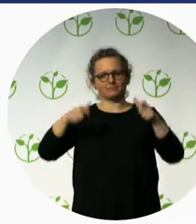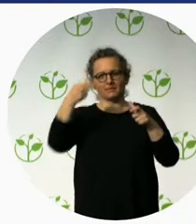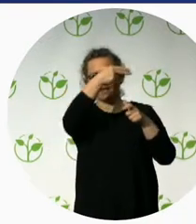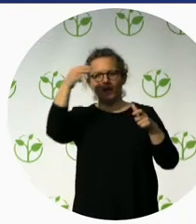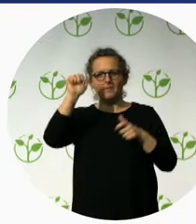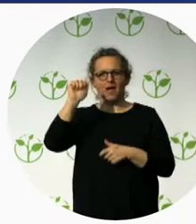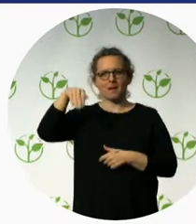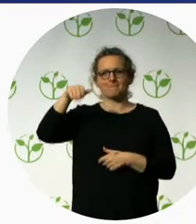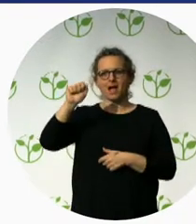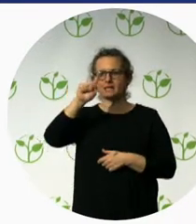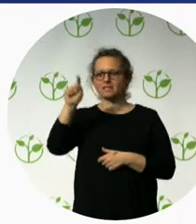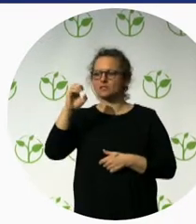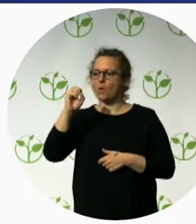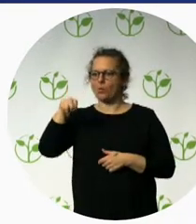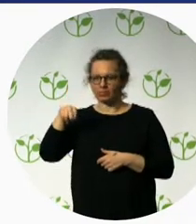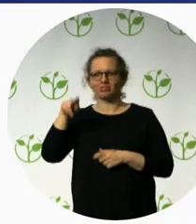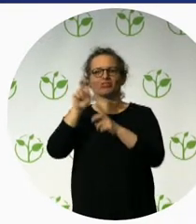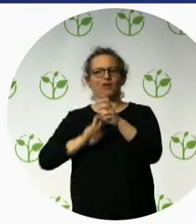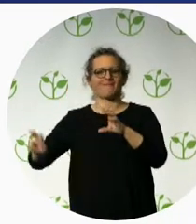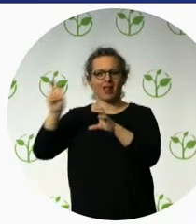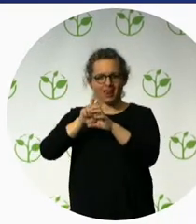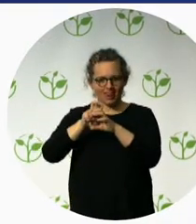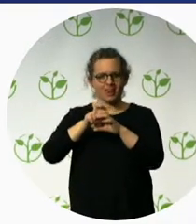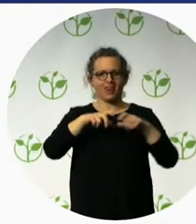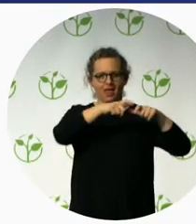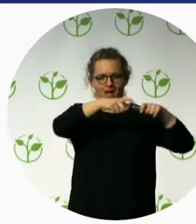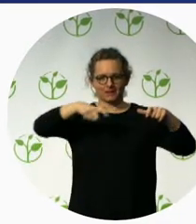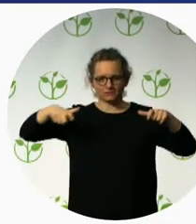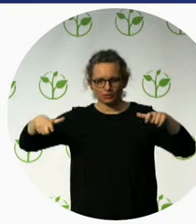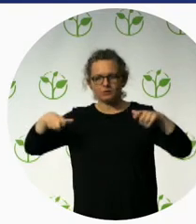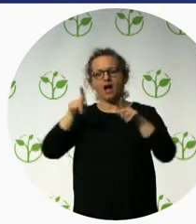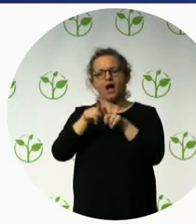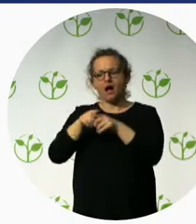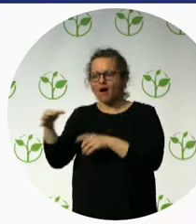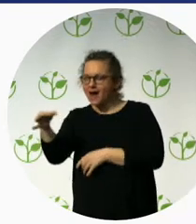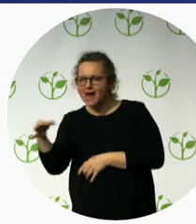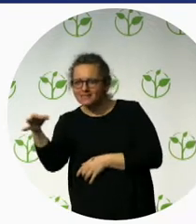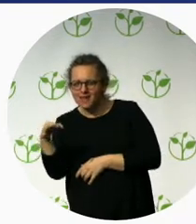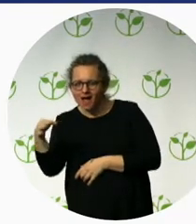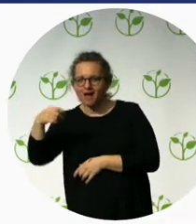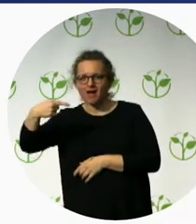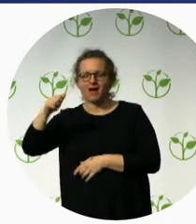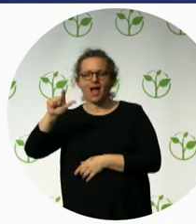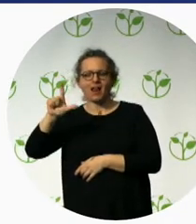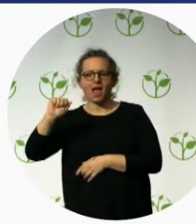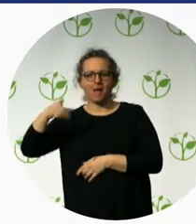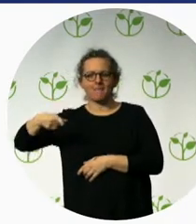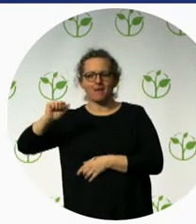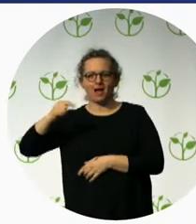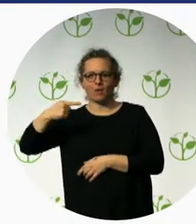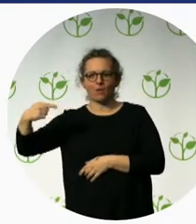Argentina. She is also vice president of a foundation, AMN, which offers integral rehabilitation based on